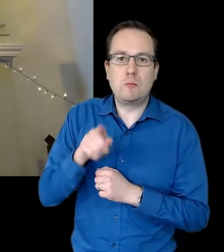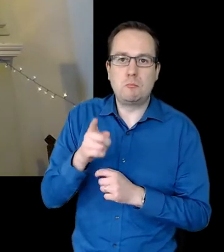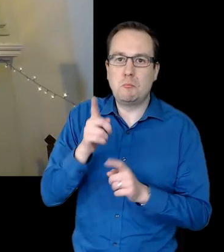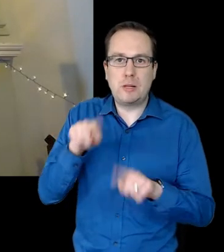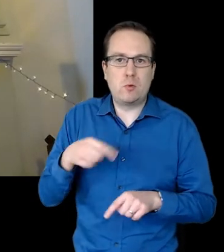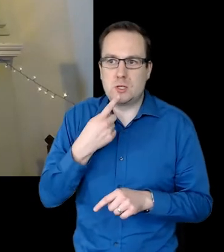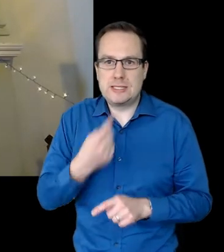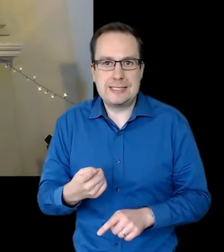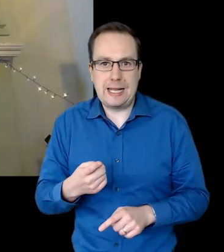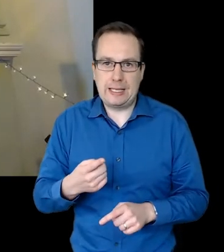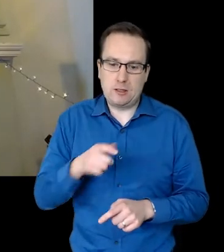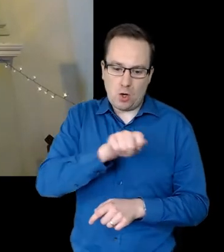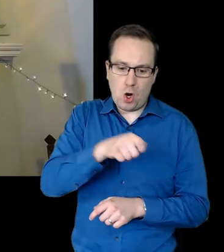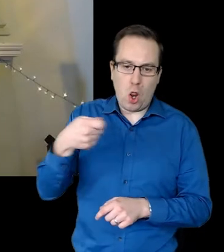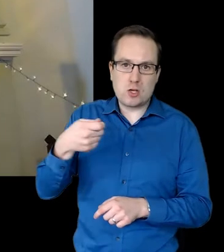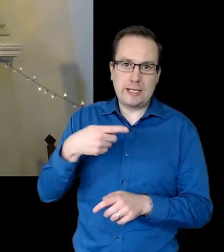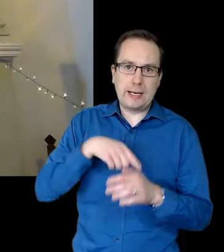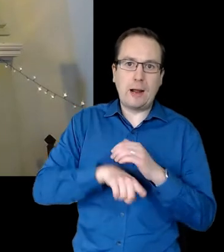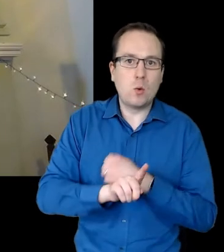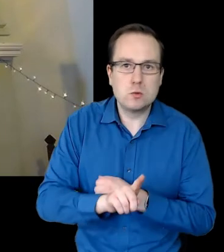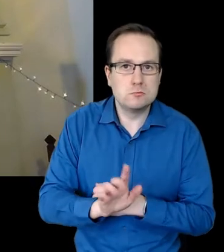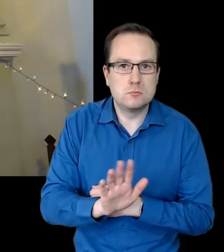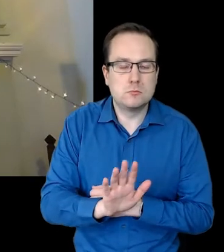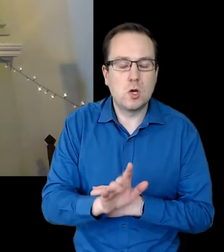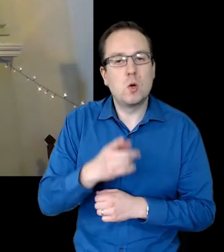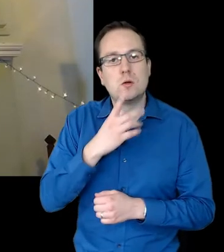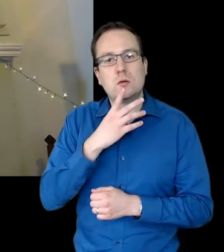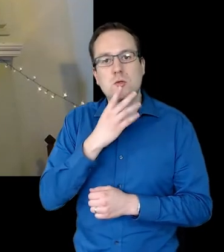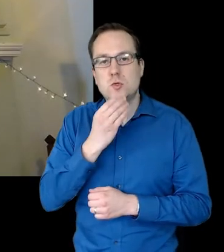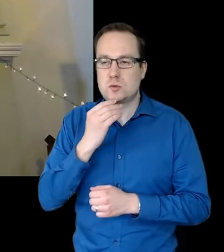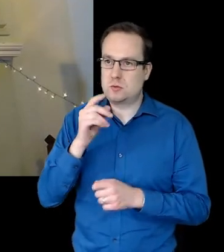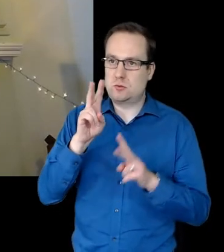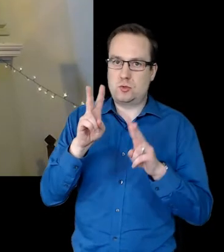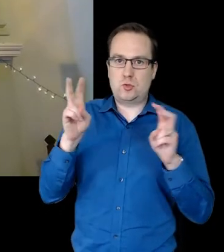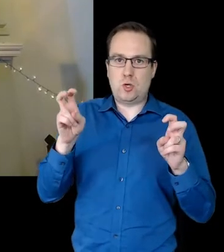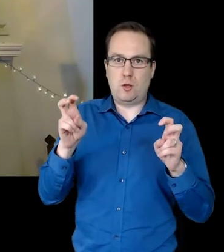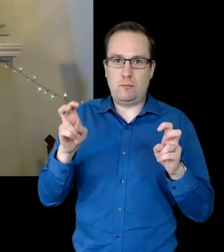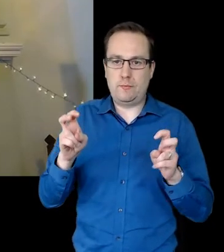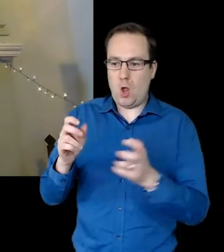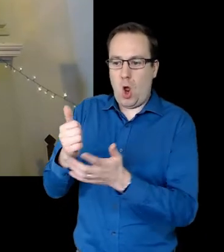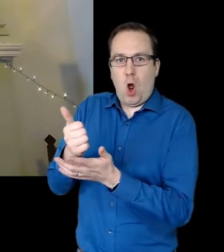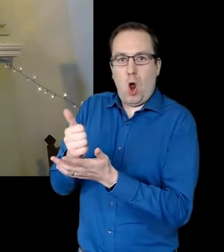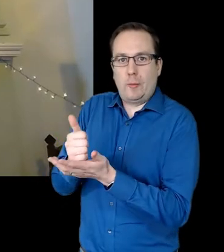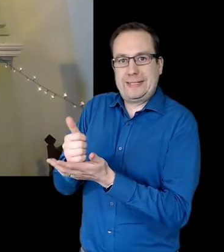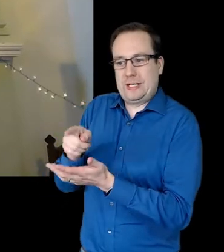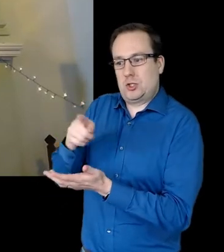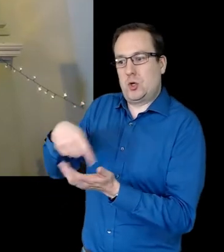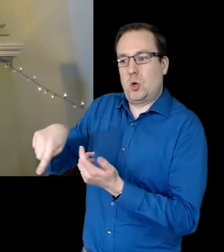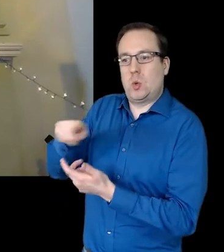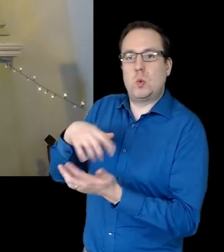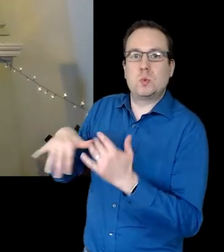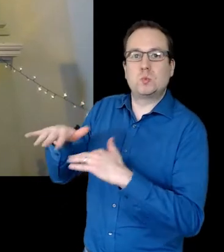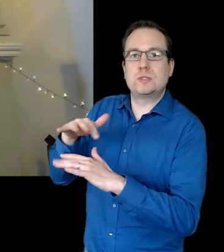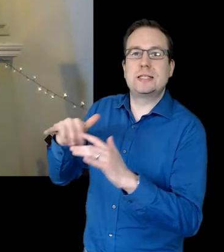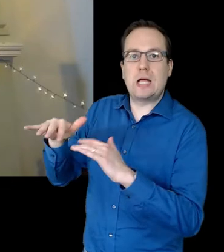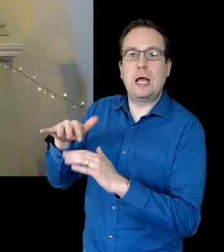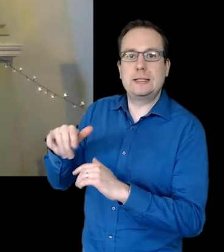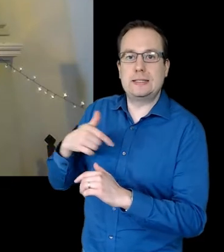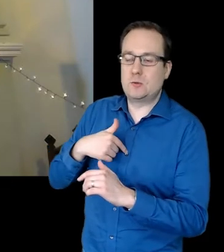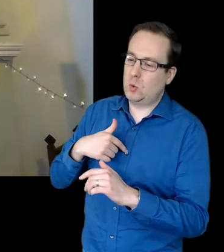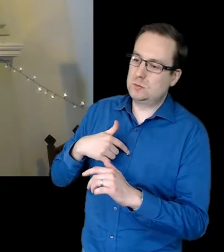closet. But rather of coming out into what they called homosexual society. Or the gay world.